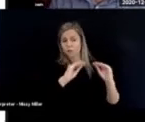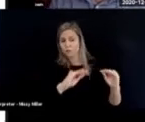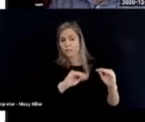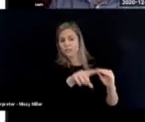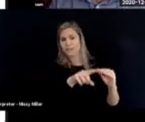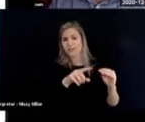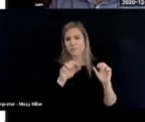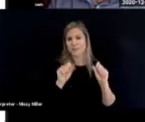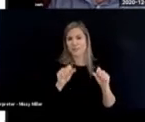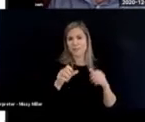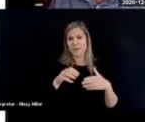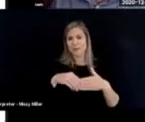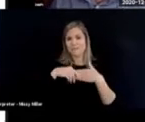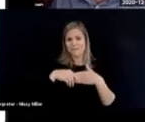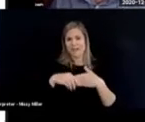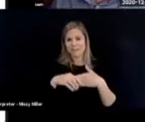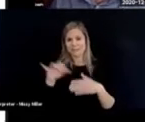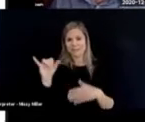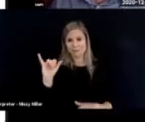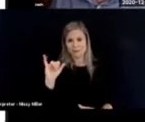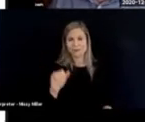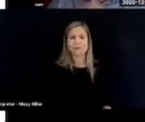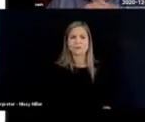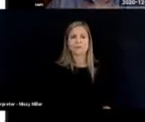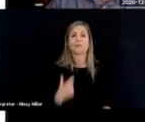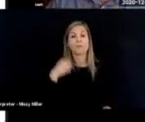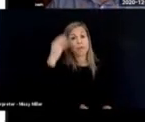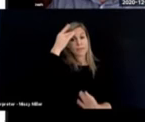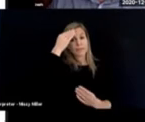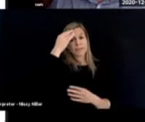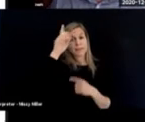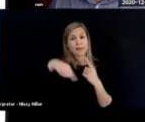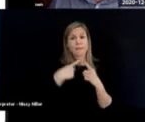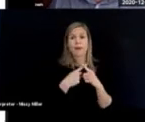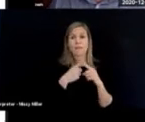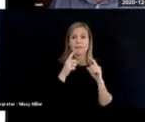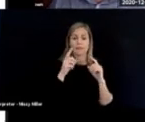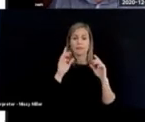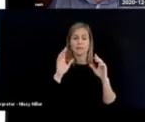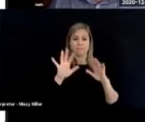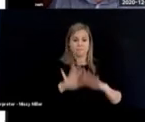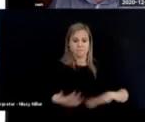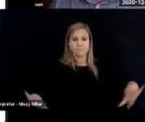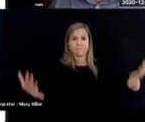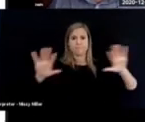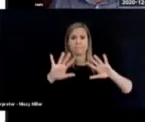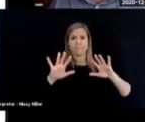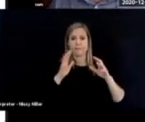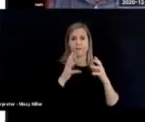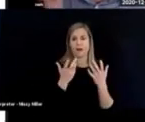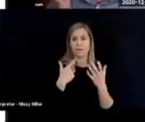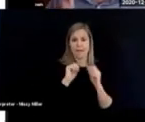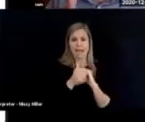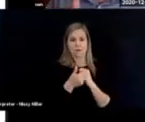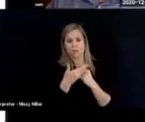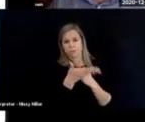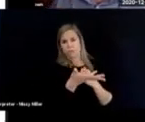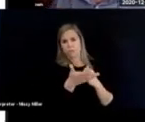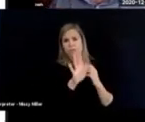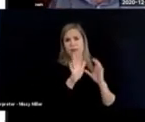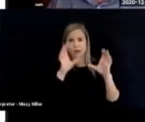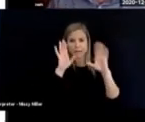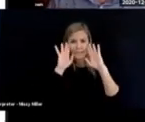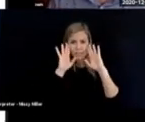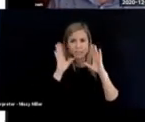child's ability to be flexible when they need to. Thinking about the physical environment. Plan to support the child's